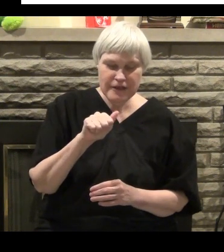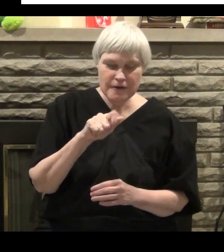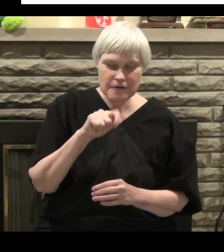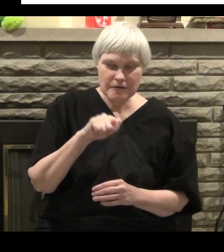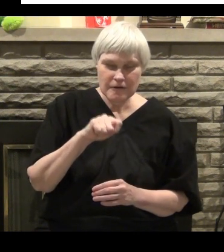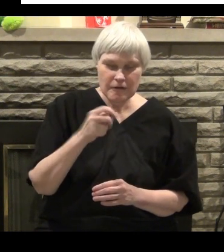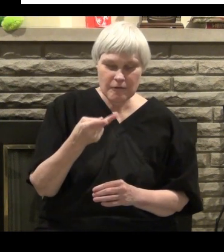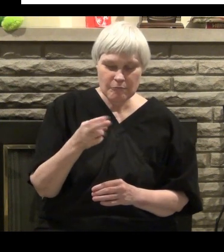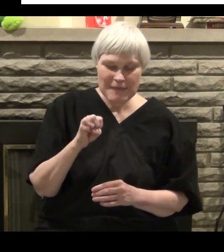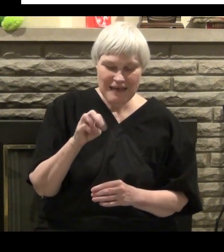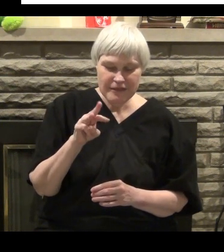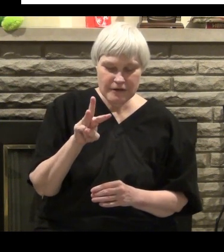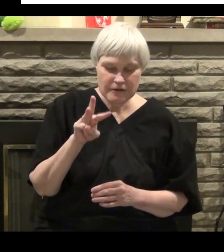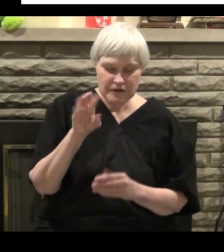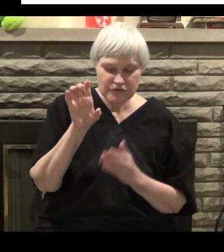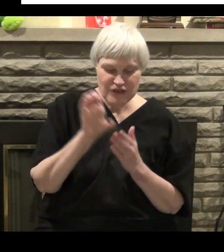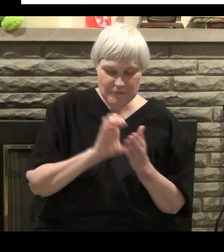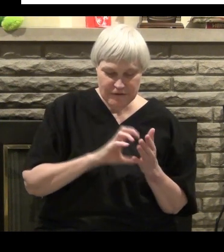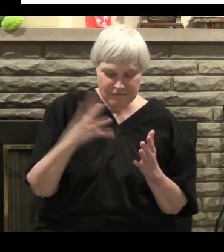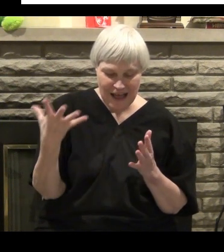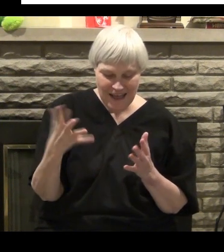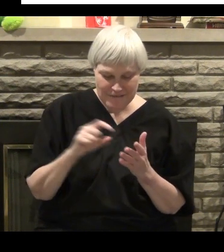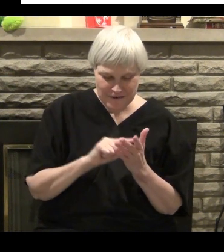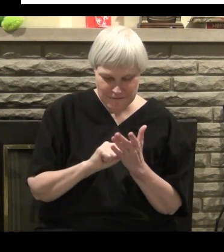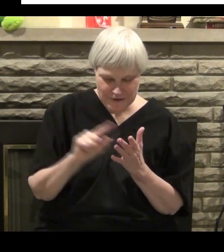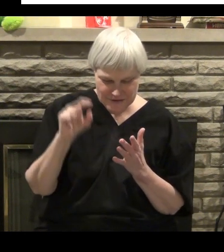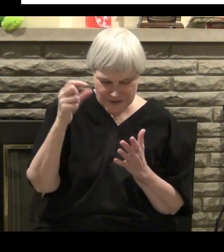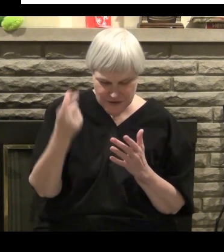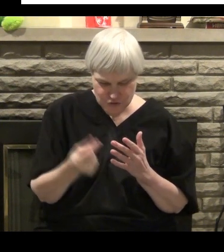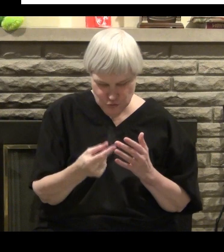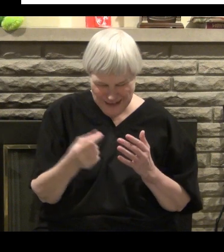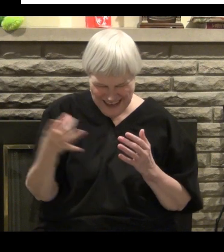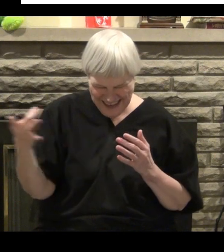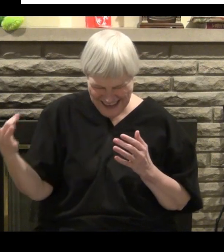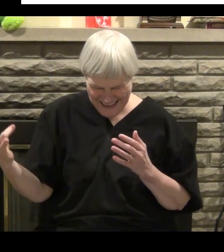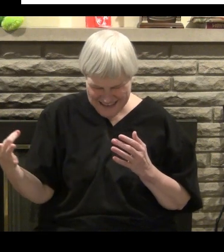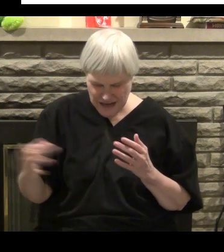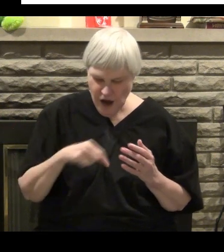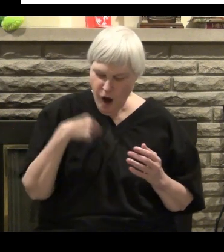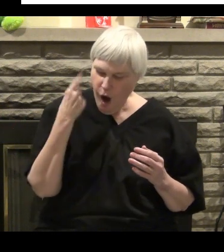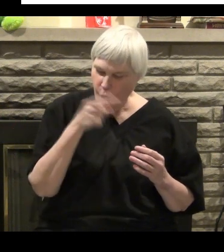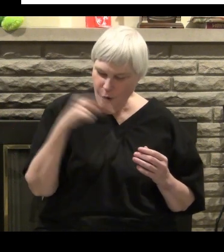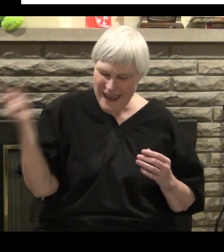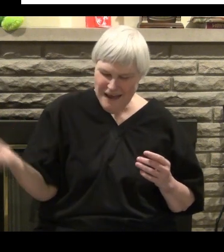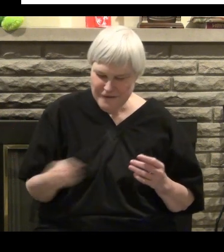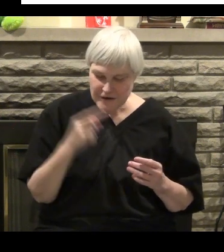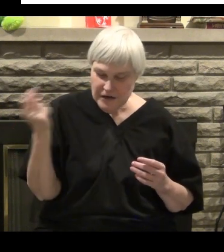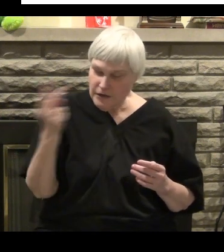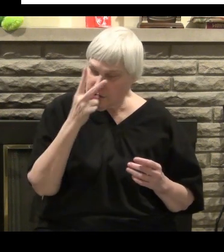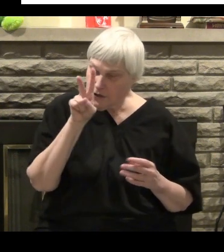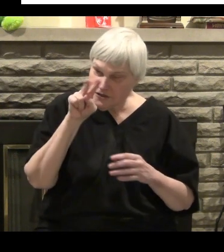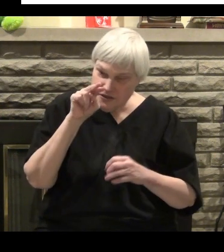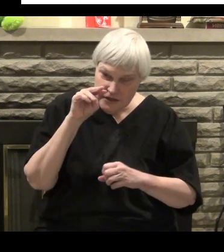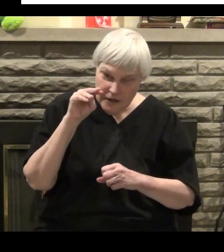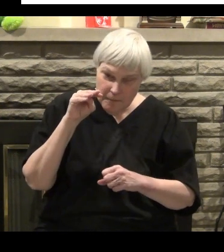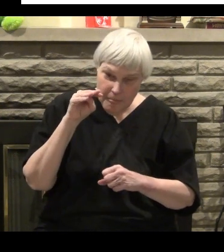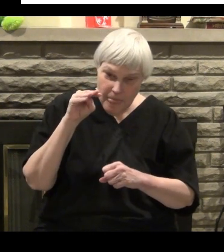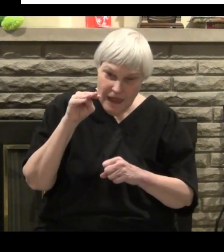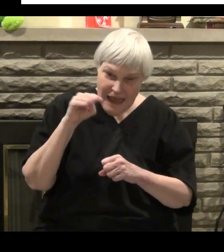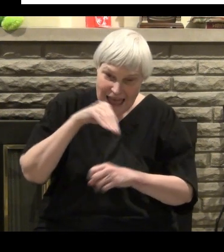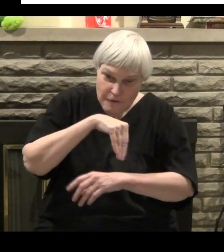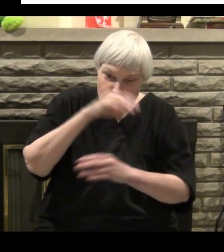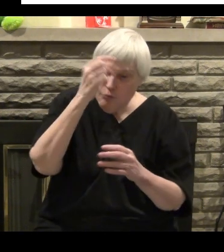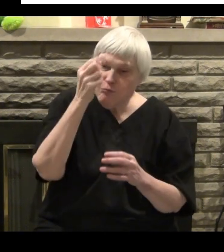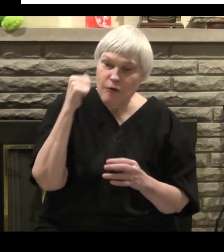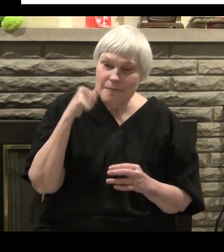Amen. Matthew 5, 28 says, But I say unto you that whosoever shall look on a woman to lust after her hath